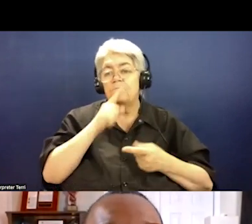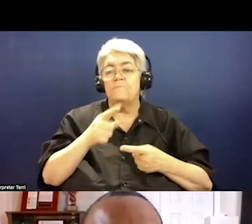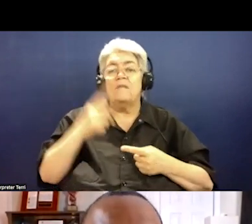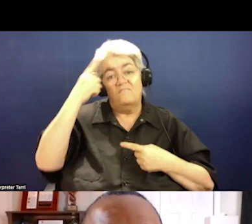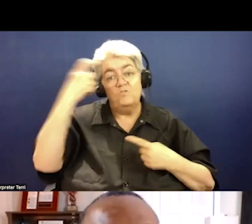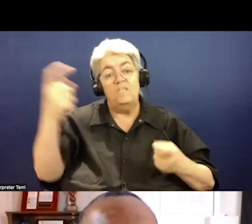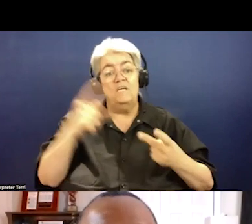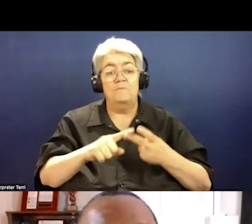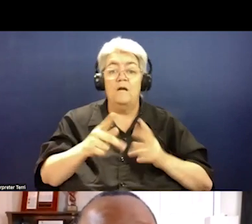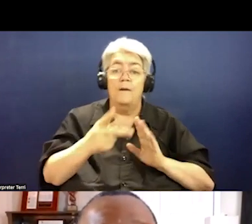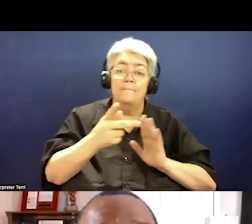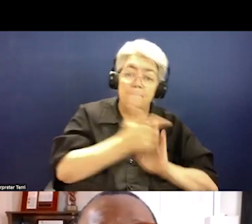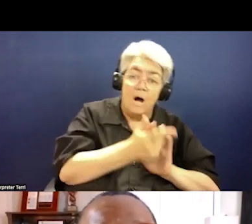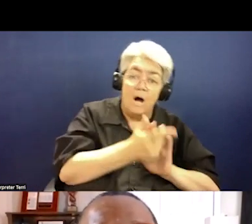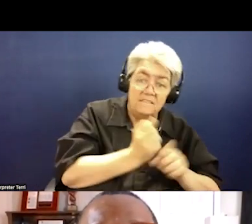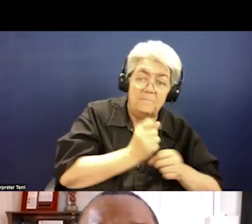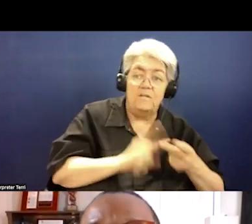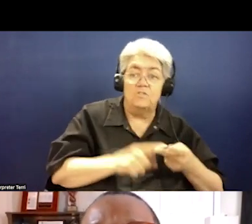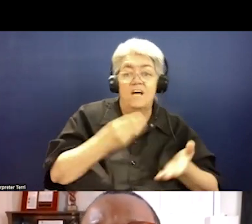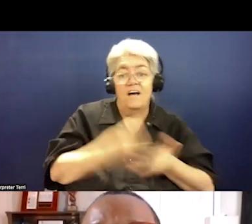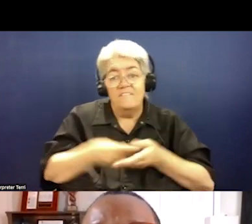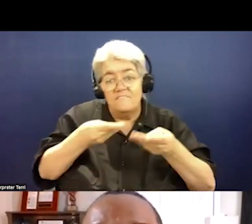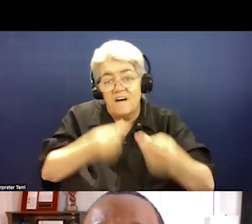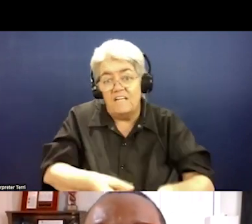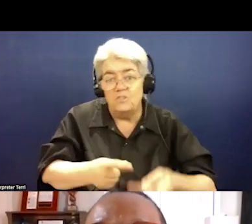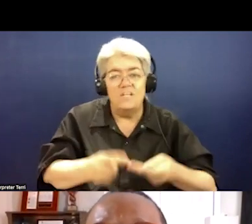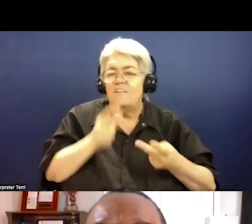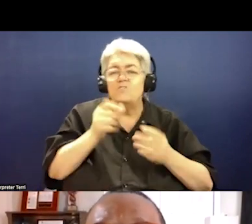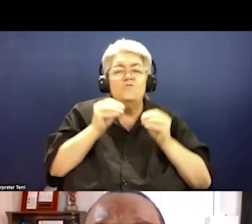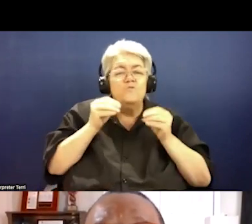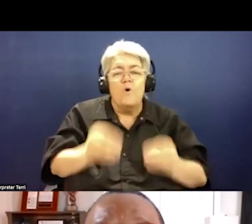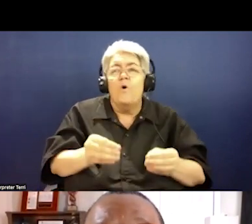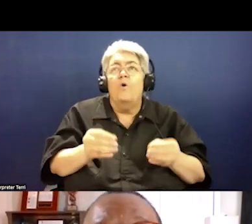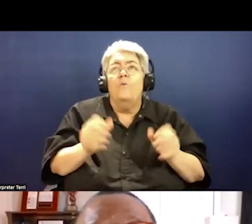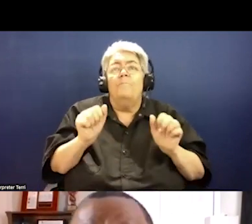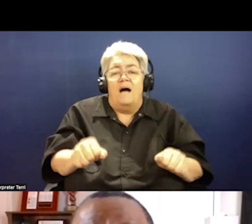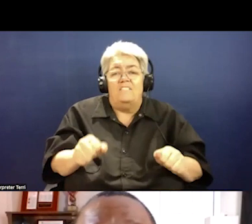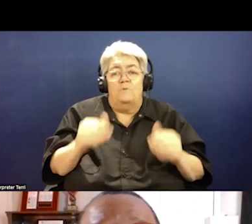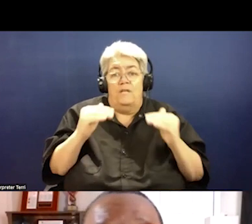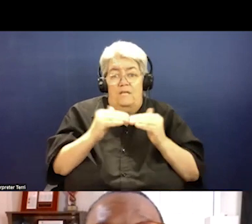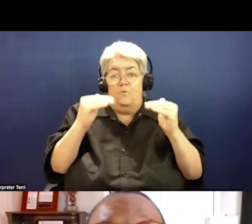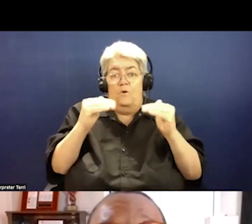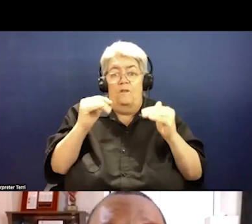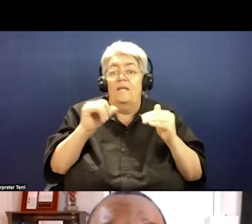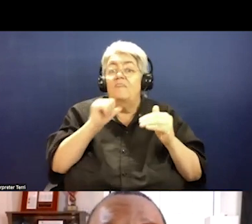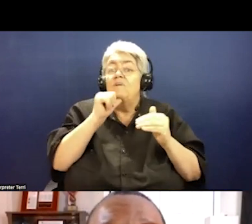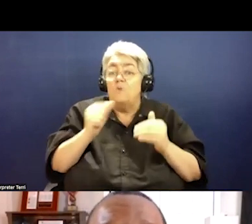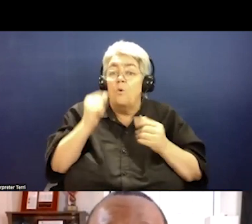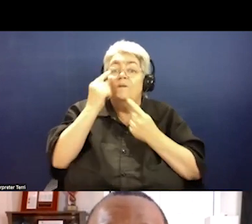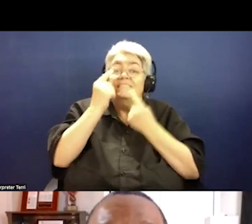providers will recognize that there is no pathway to equity that does not include the voice of living experience.